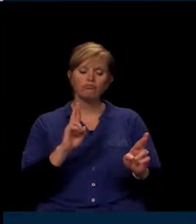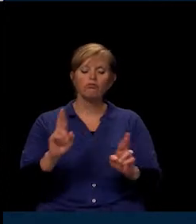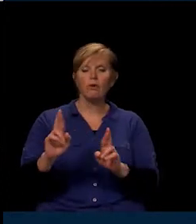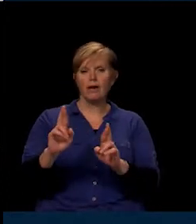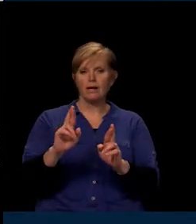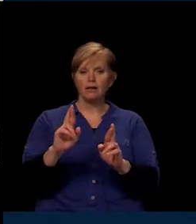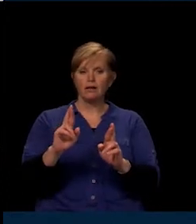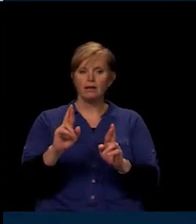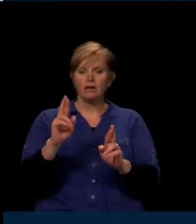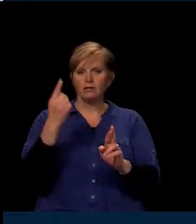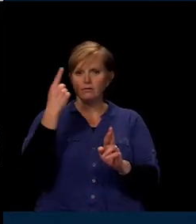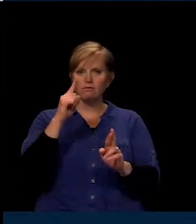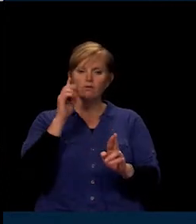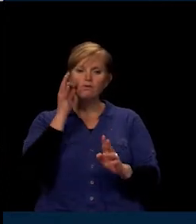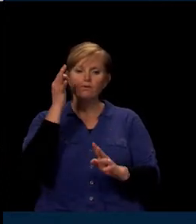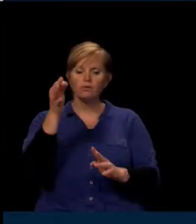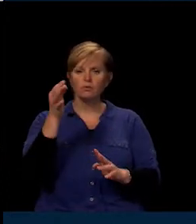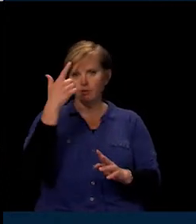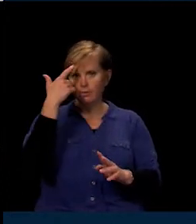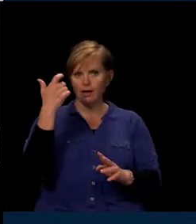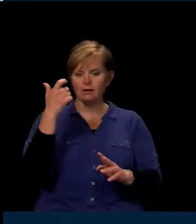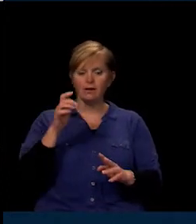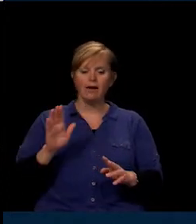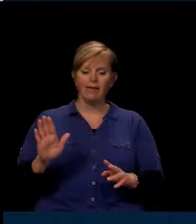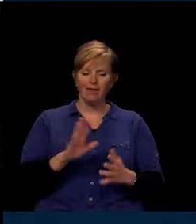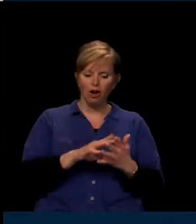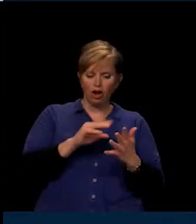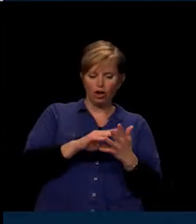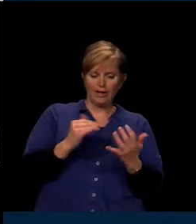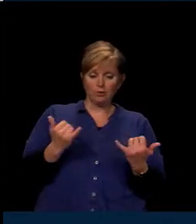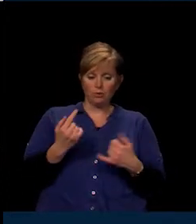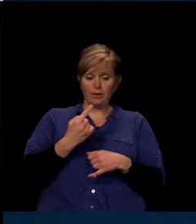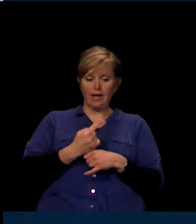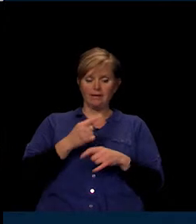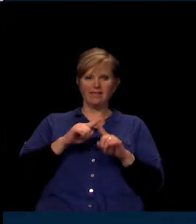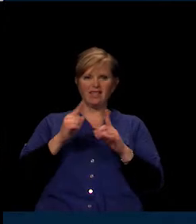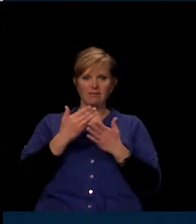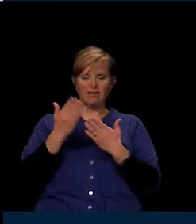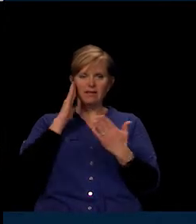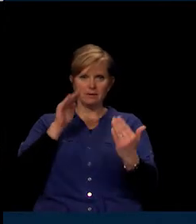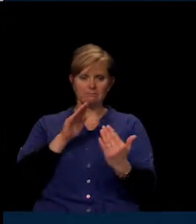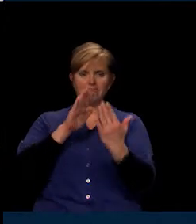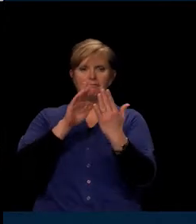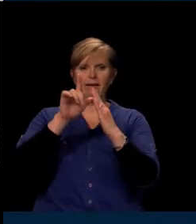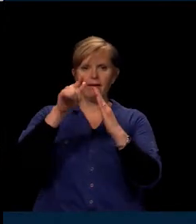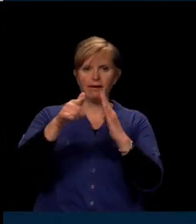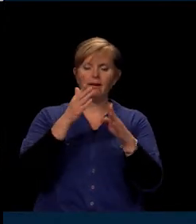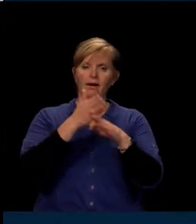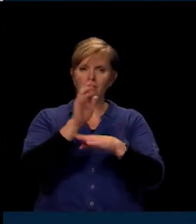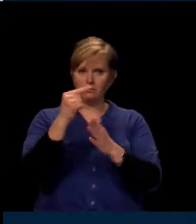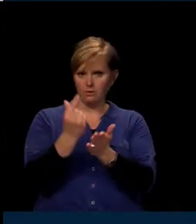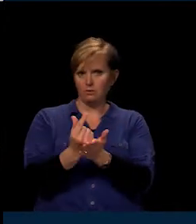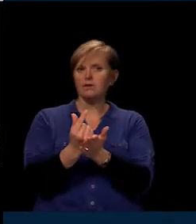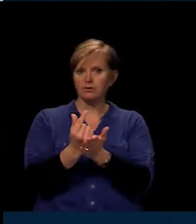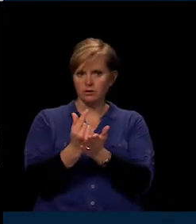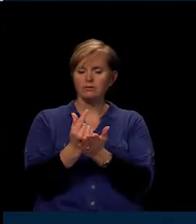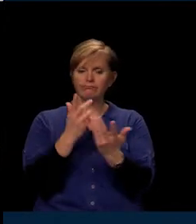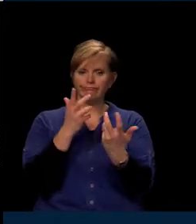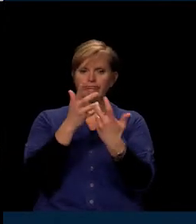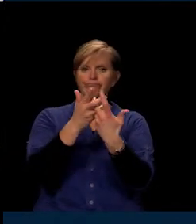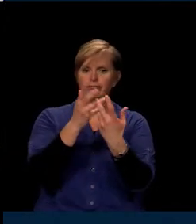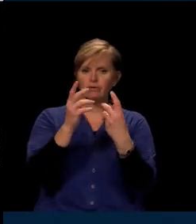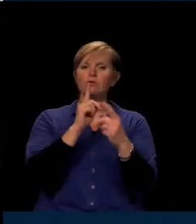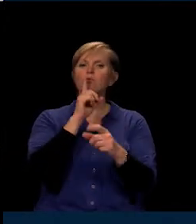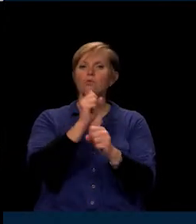by infusing their learning with the types of technology that they will encounter once they graduate and join the workplace.